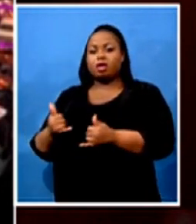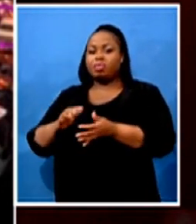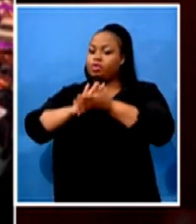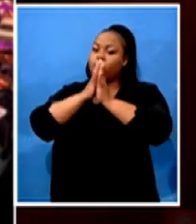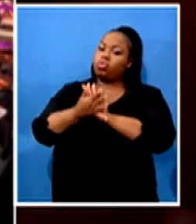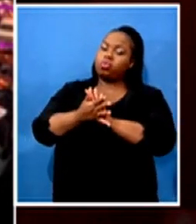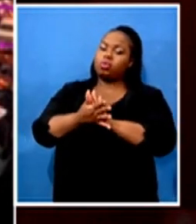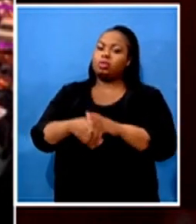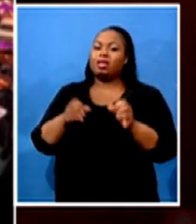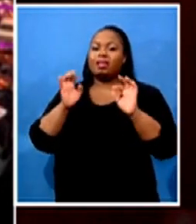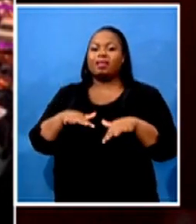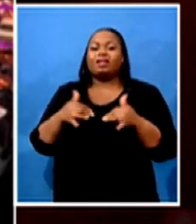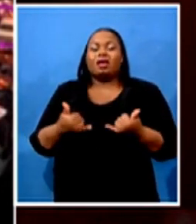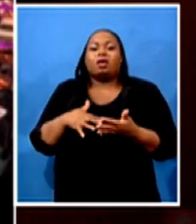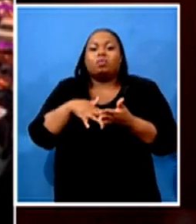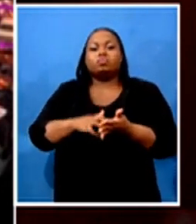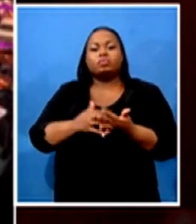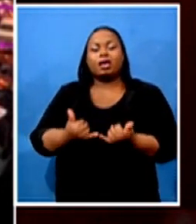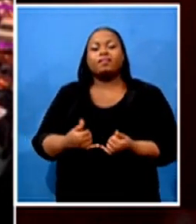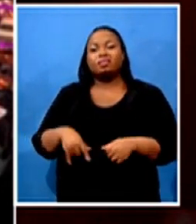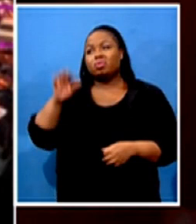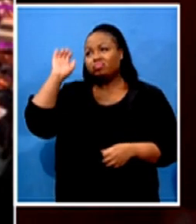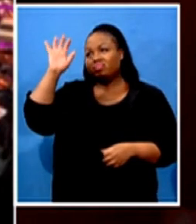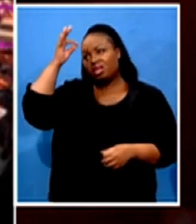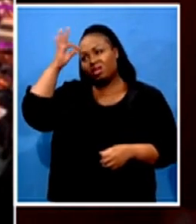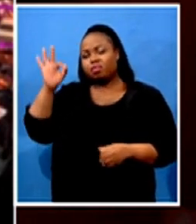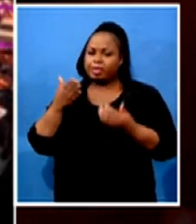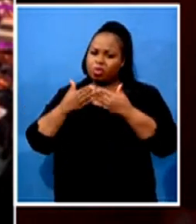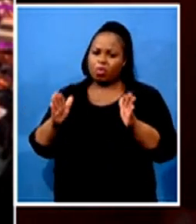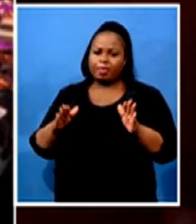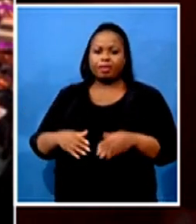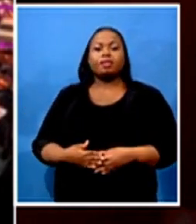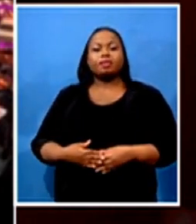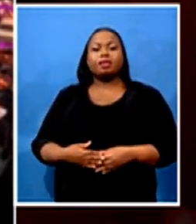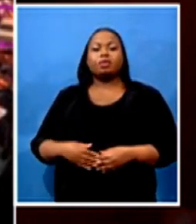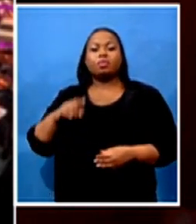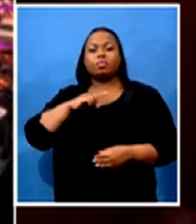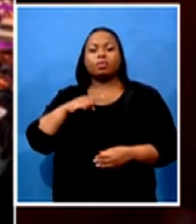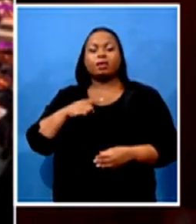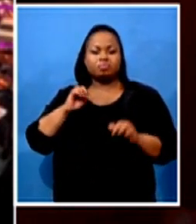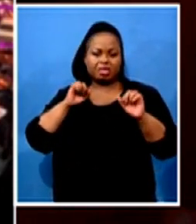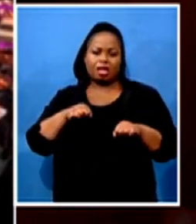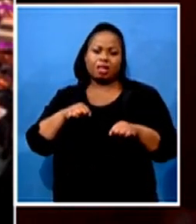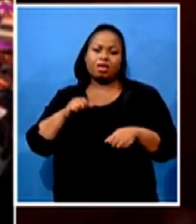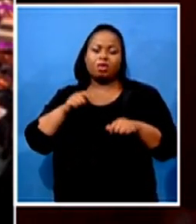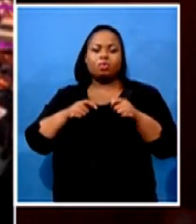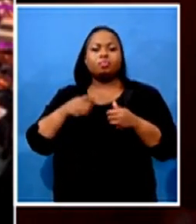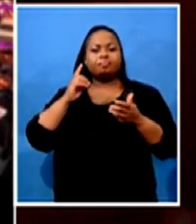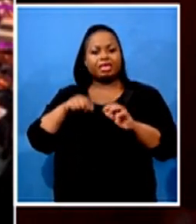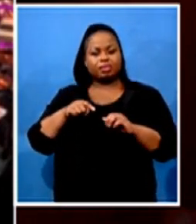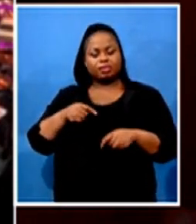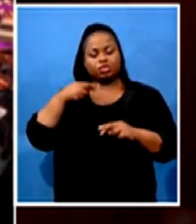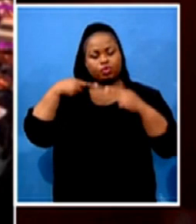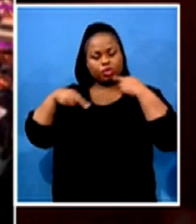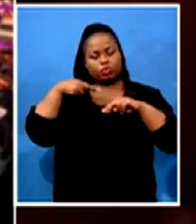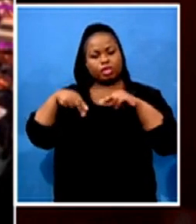been calling to government to reopen the industry at a 70% sit-down to allow us to trade with alcohol and to be able to reopen our businesses in